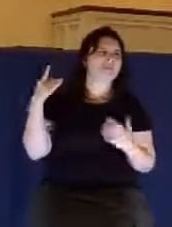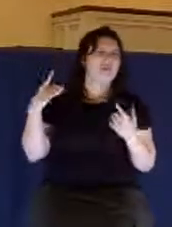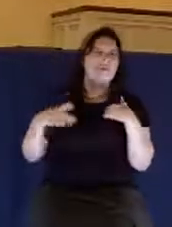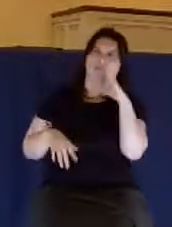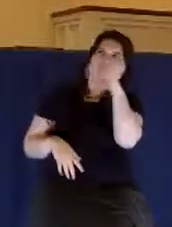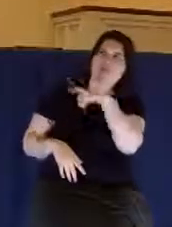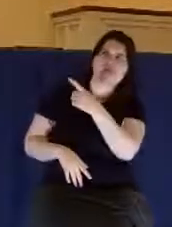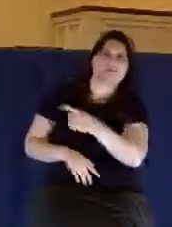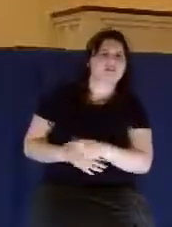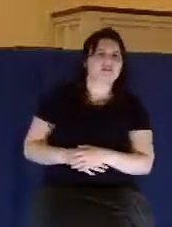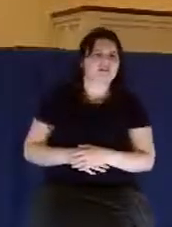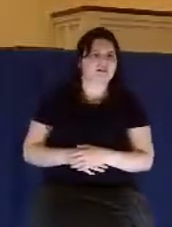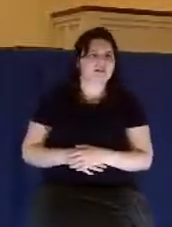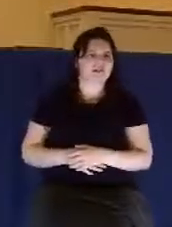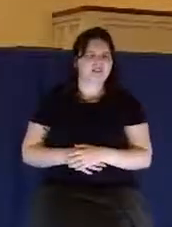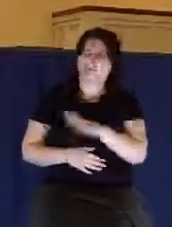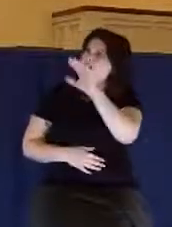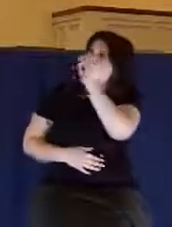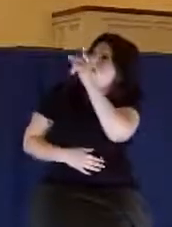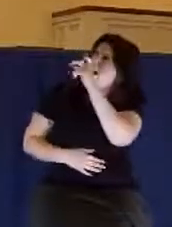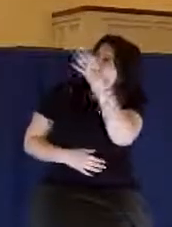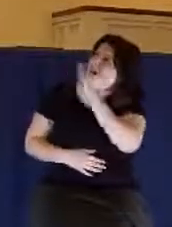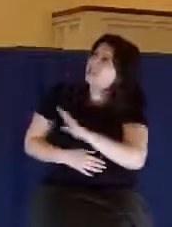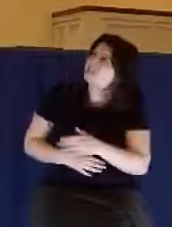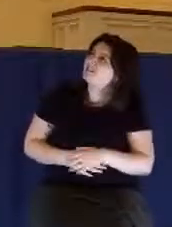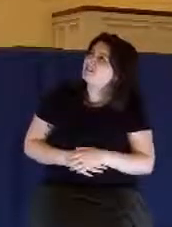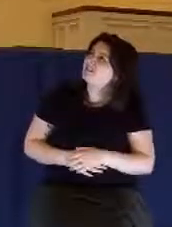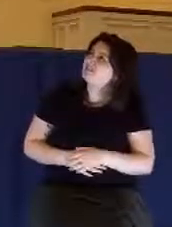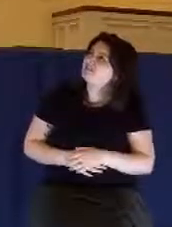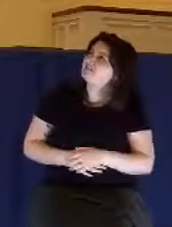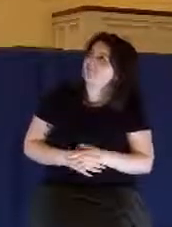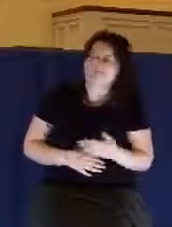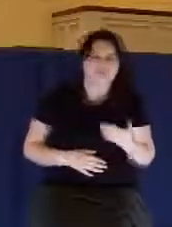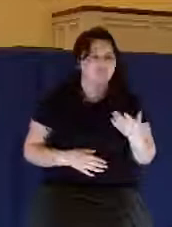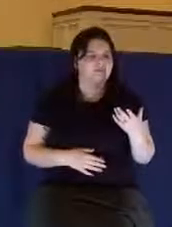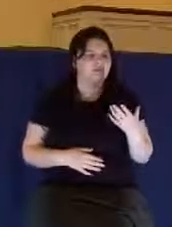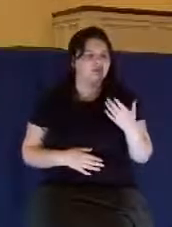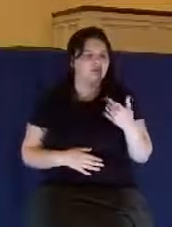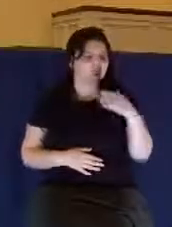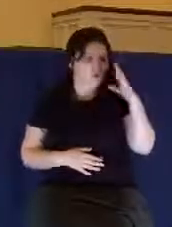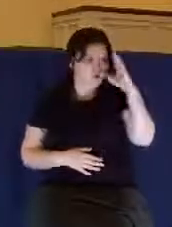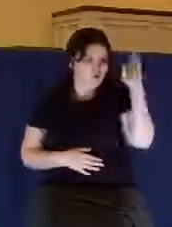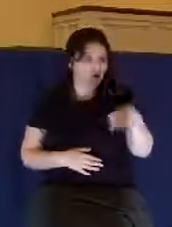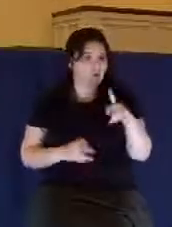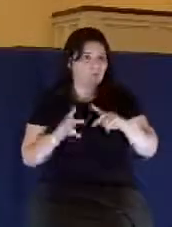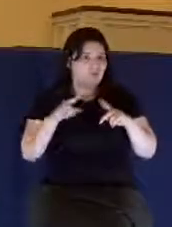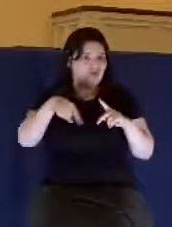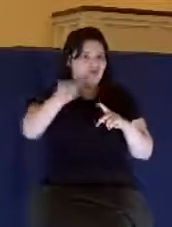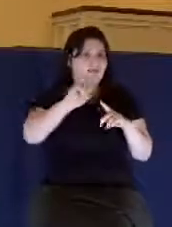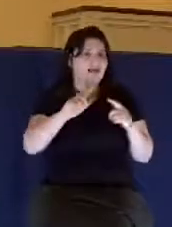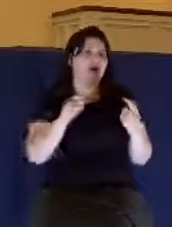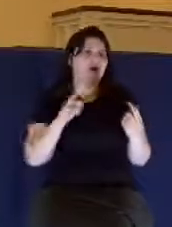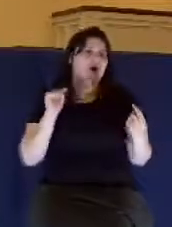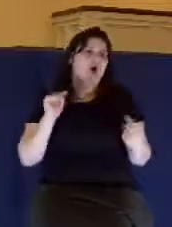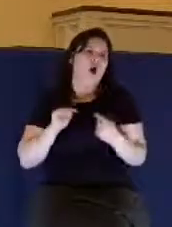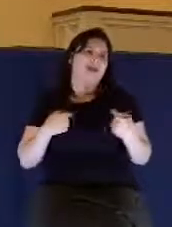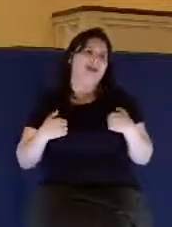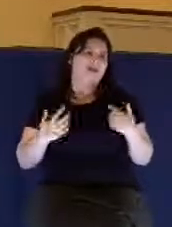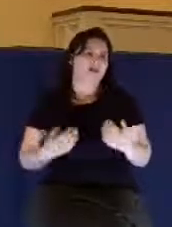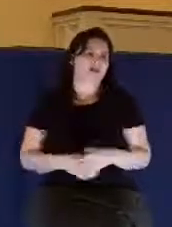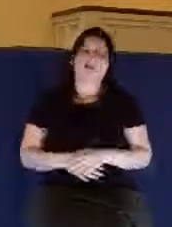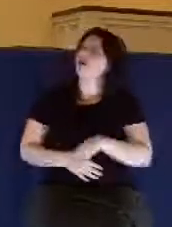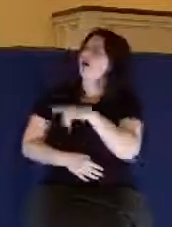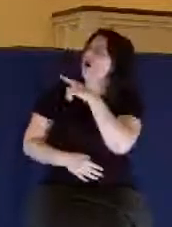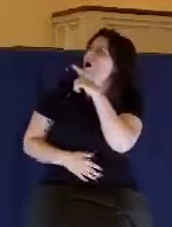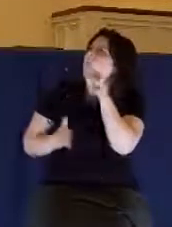He said, so I just said, you know, God, are you okay? And God said, well, know, Jesse, my people down there, they've been hurting me. And Jesse said, you know